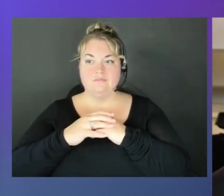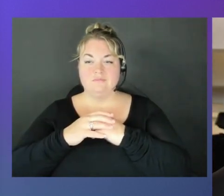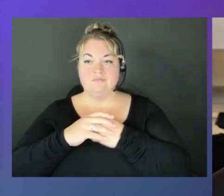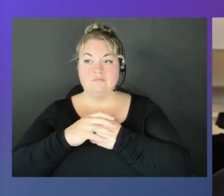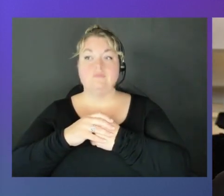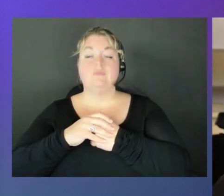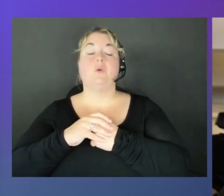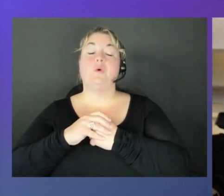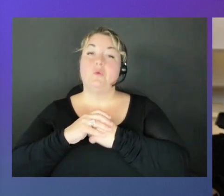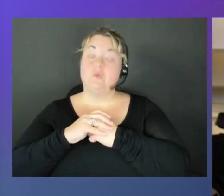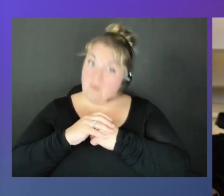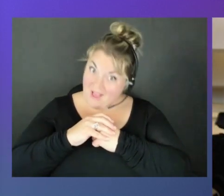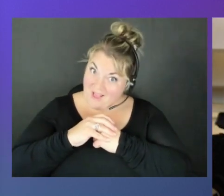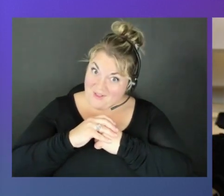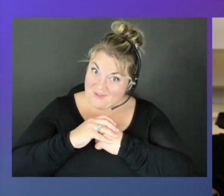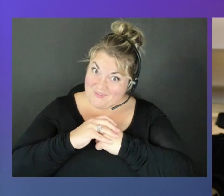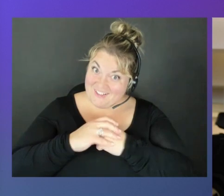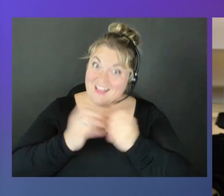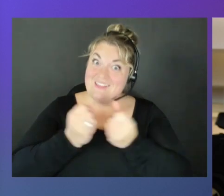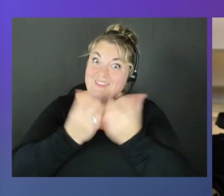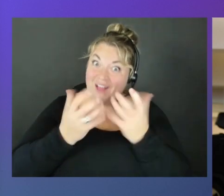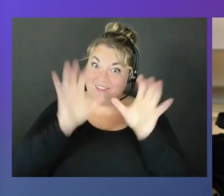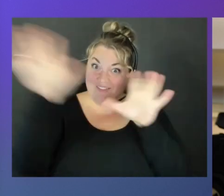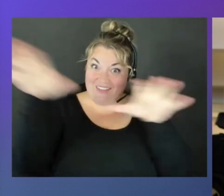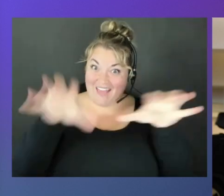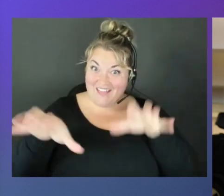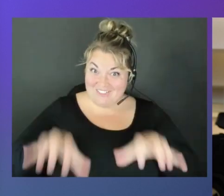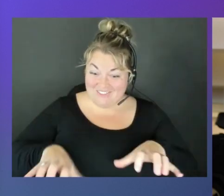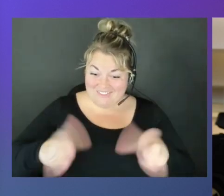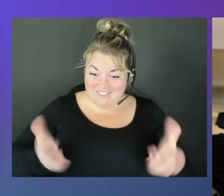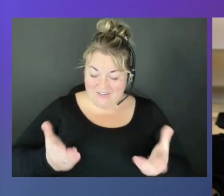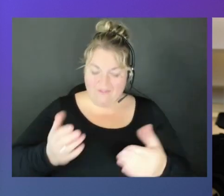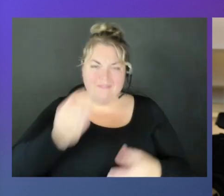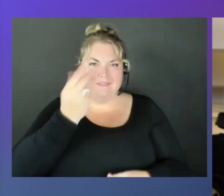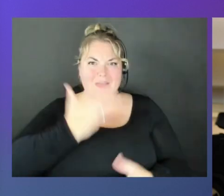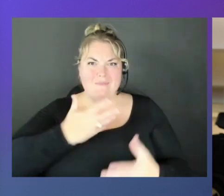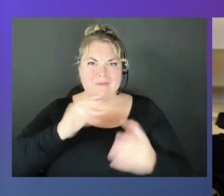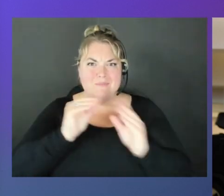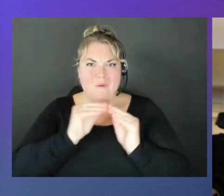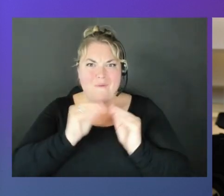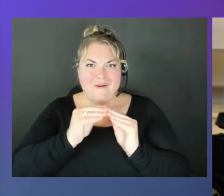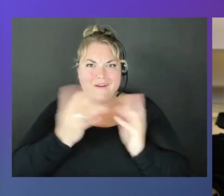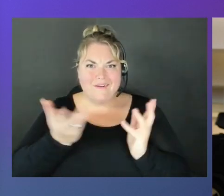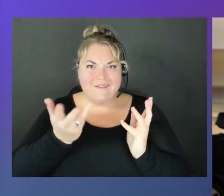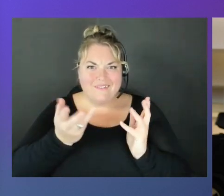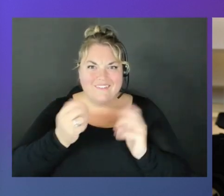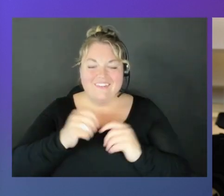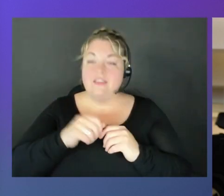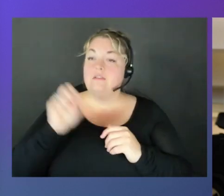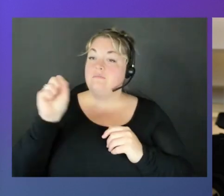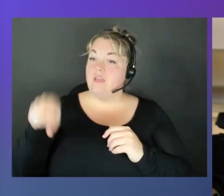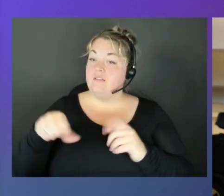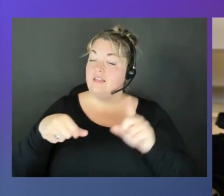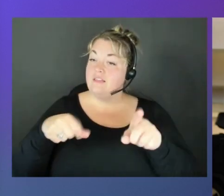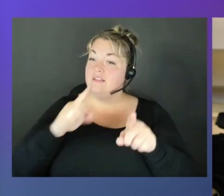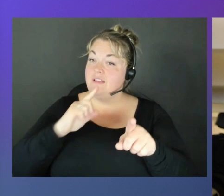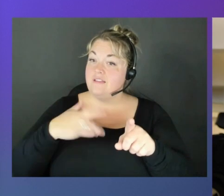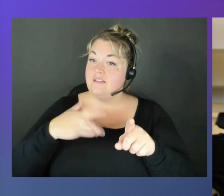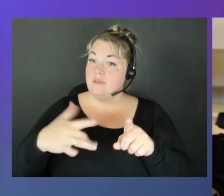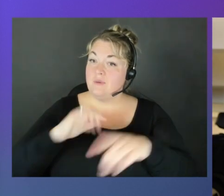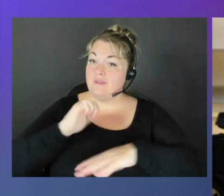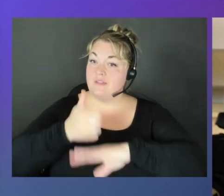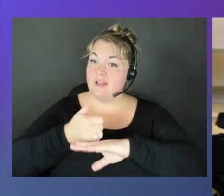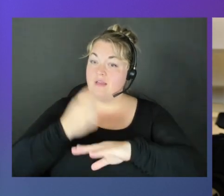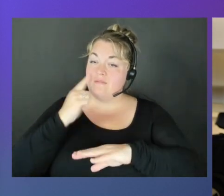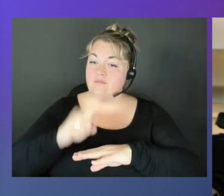Wow, lots of gadgets here. Tell me more about this. Yeah, sure. So the idea is that this is a typical setup that an